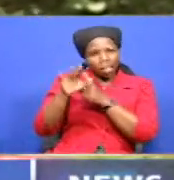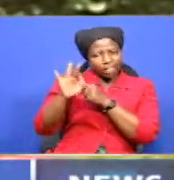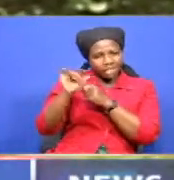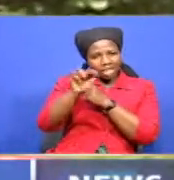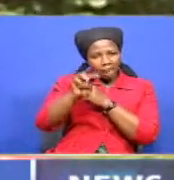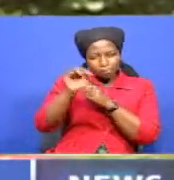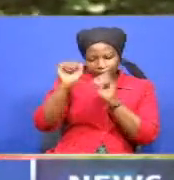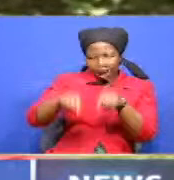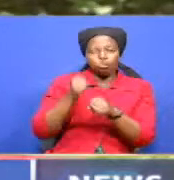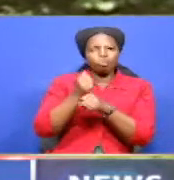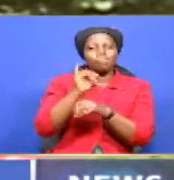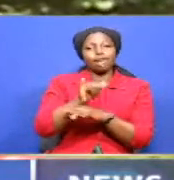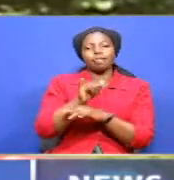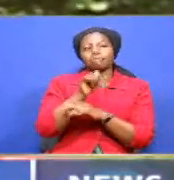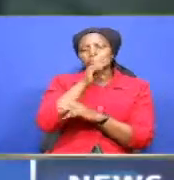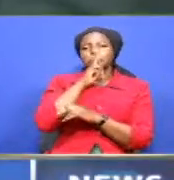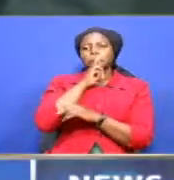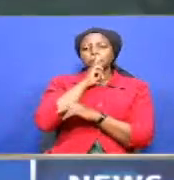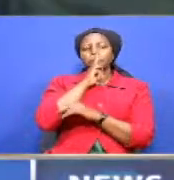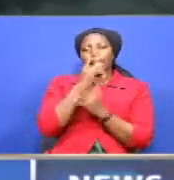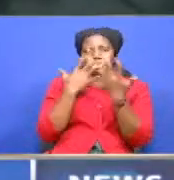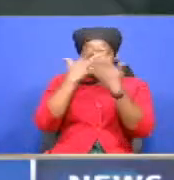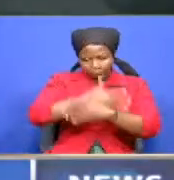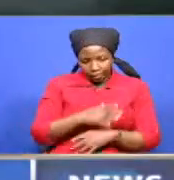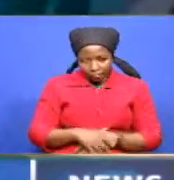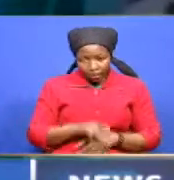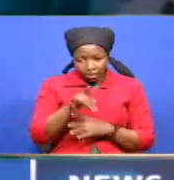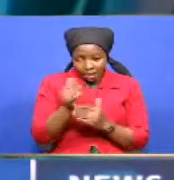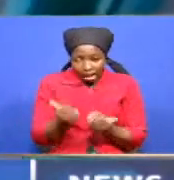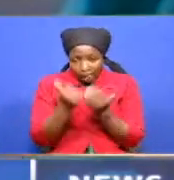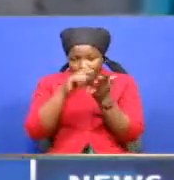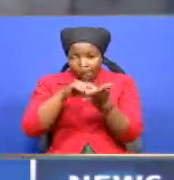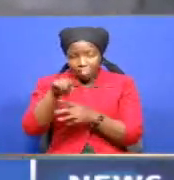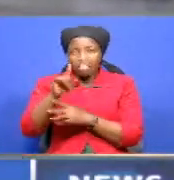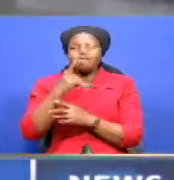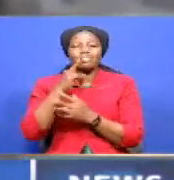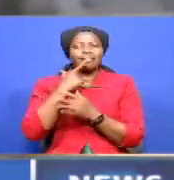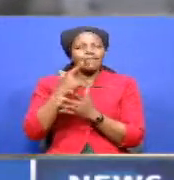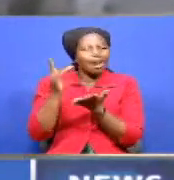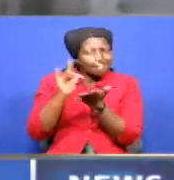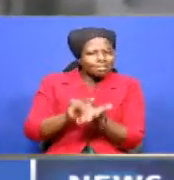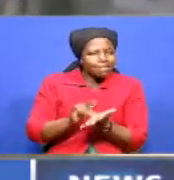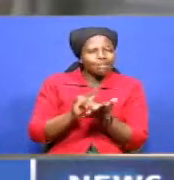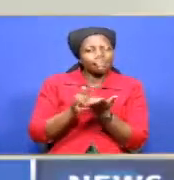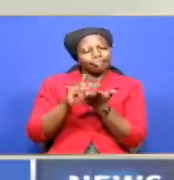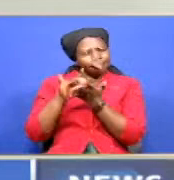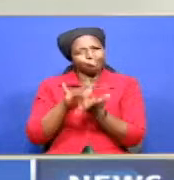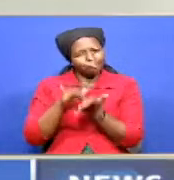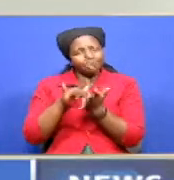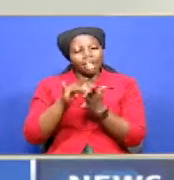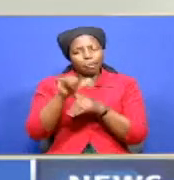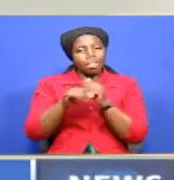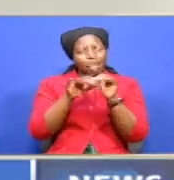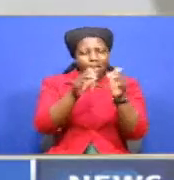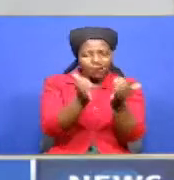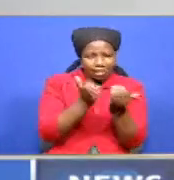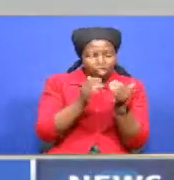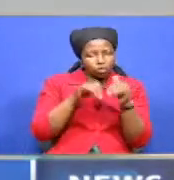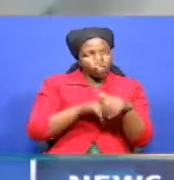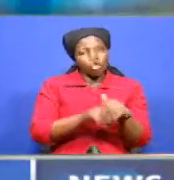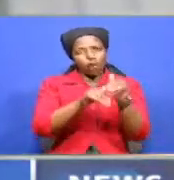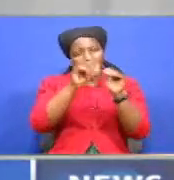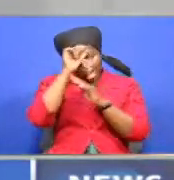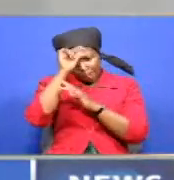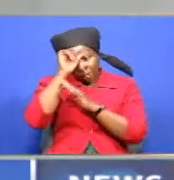silently at night This even as she reiterated on the need to adhere to the government's directive so as to aid in